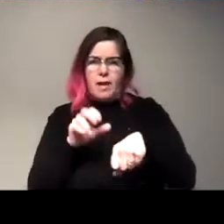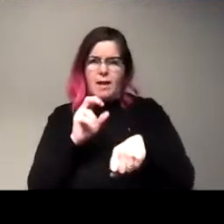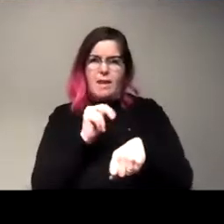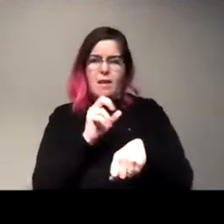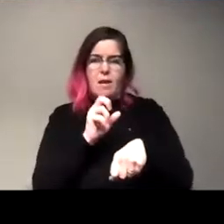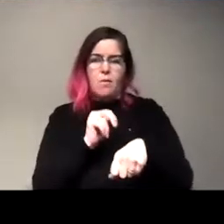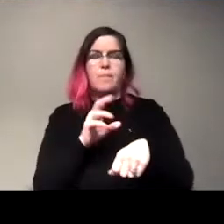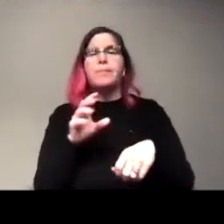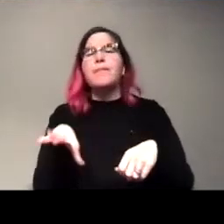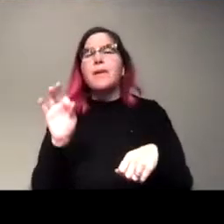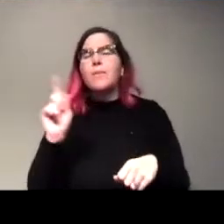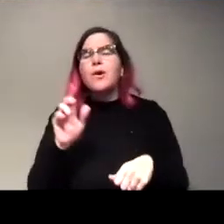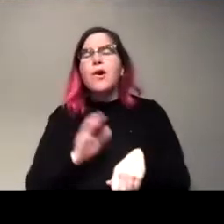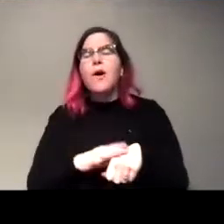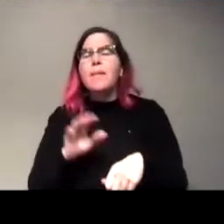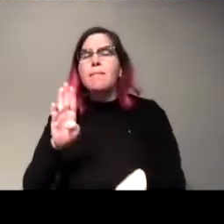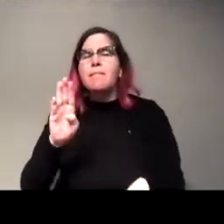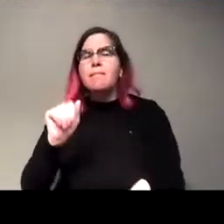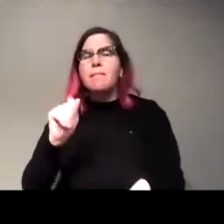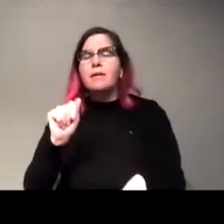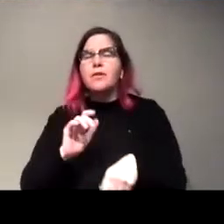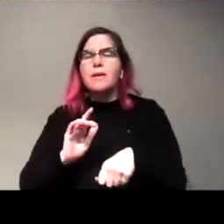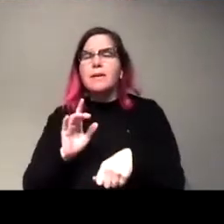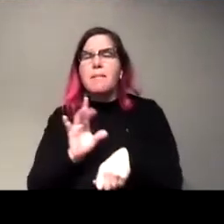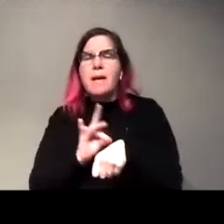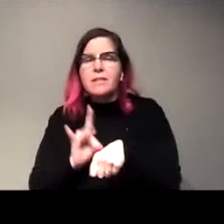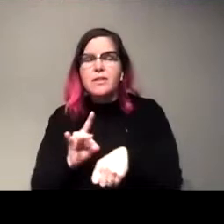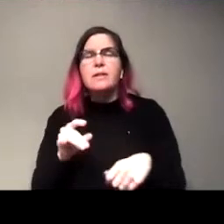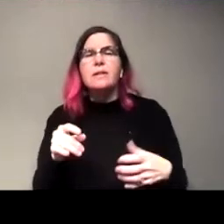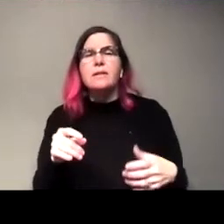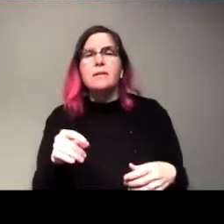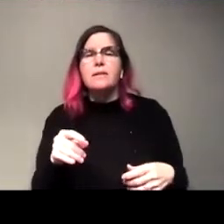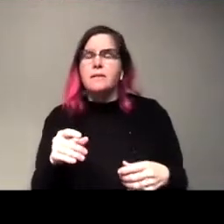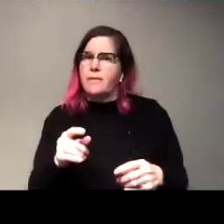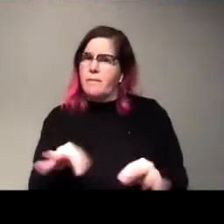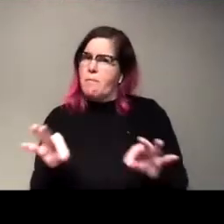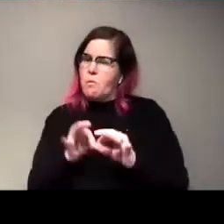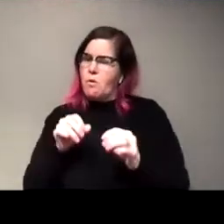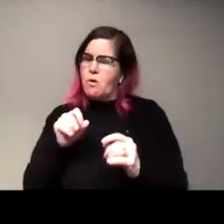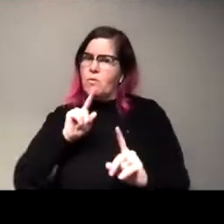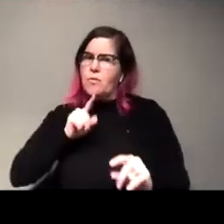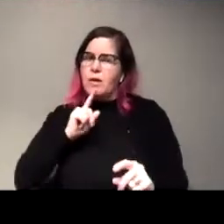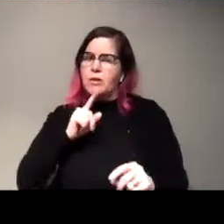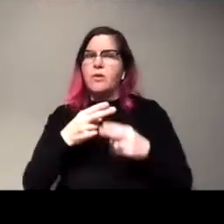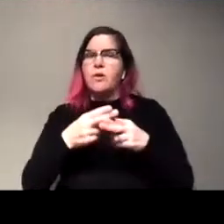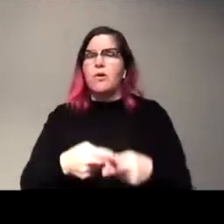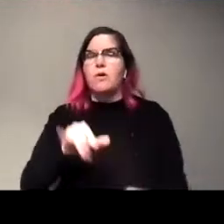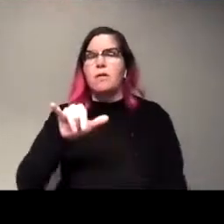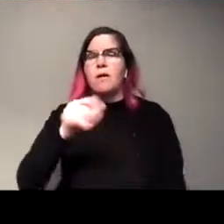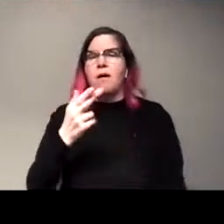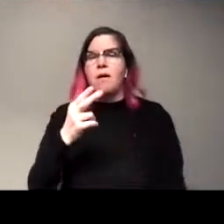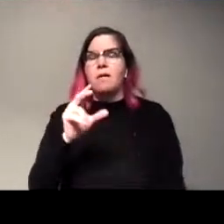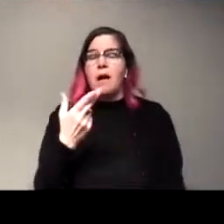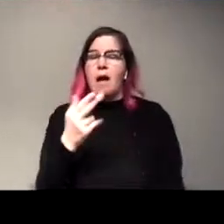there's a couple of important ones that we've used that do very important reactions. So this one right here is called hydrogenase. And in